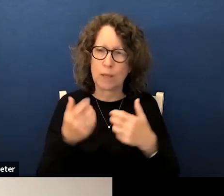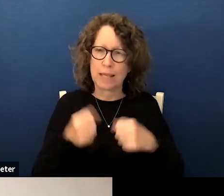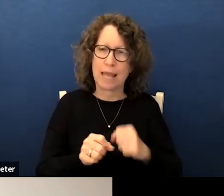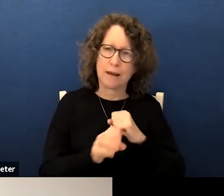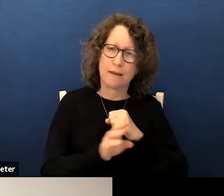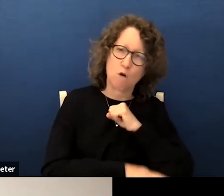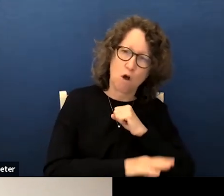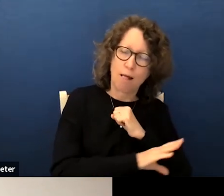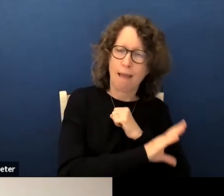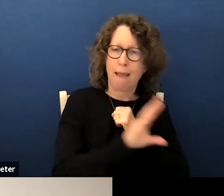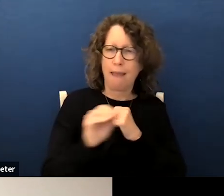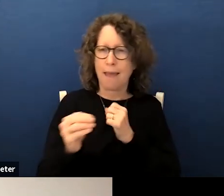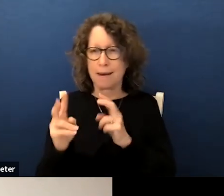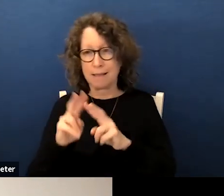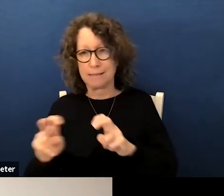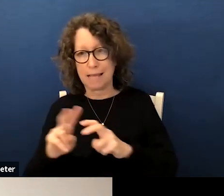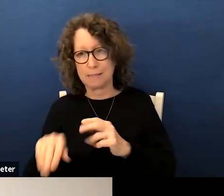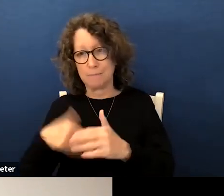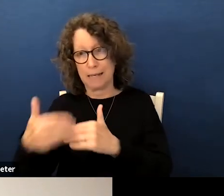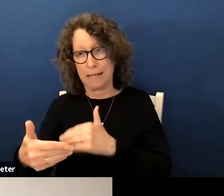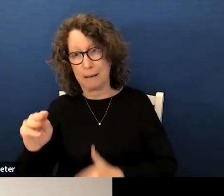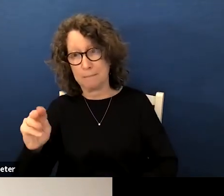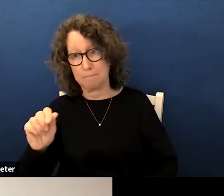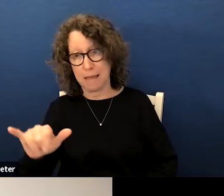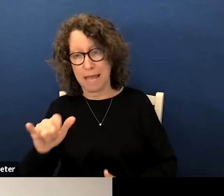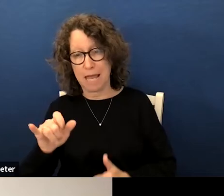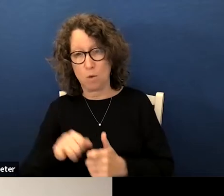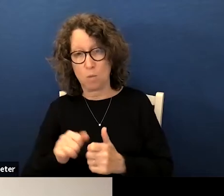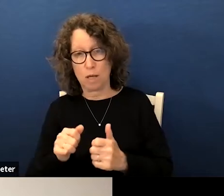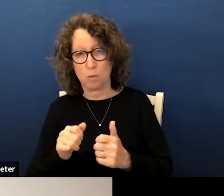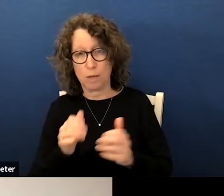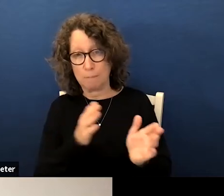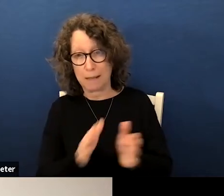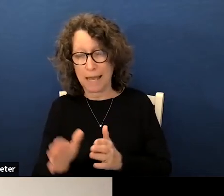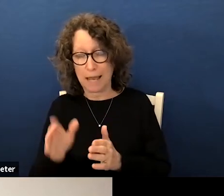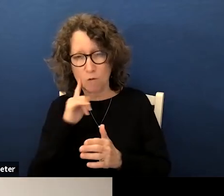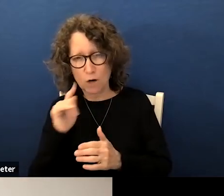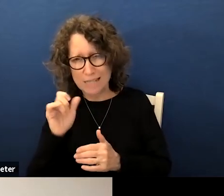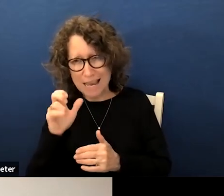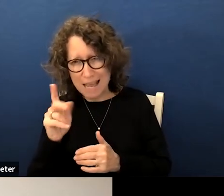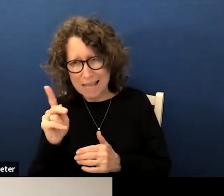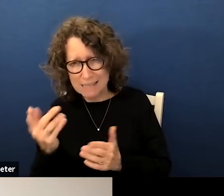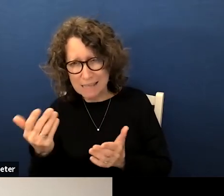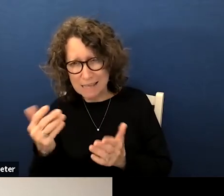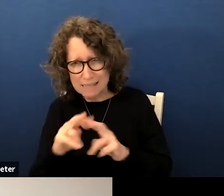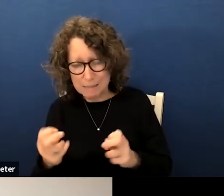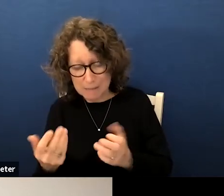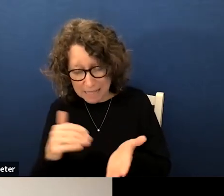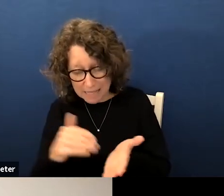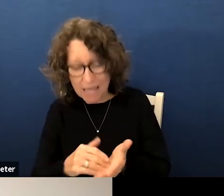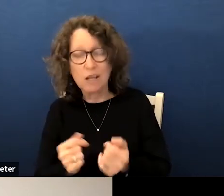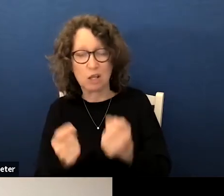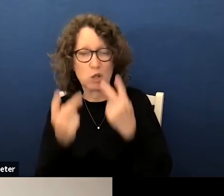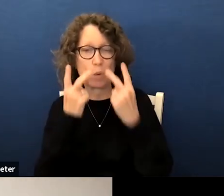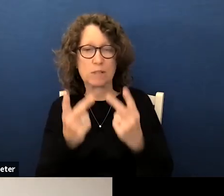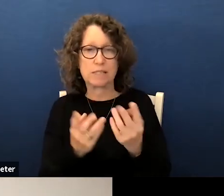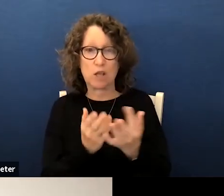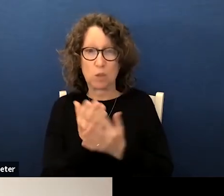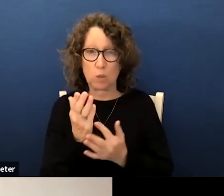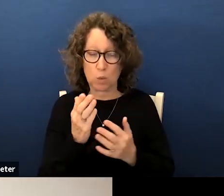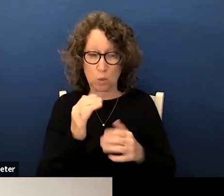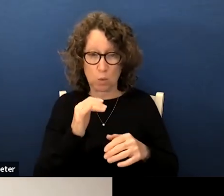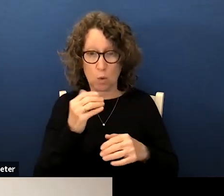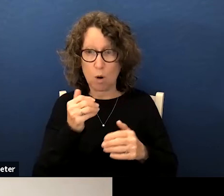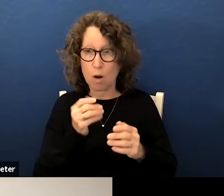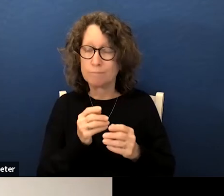and our assessment in May when we plan for CAASPP assessment again that you will see through the course of progress